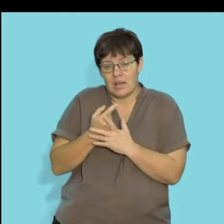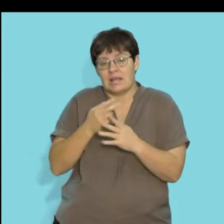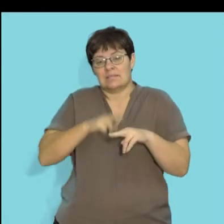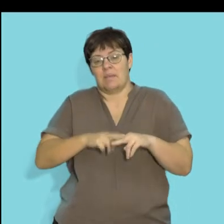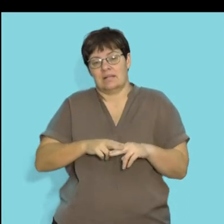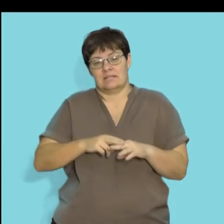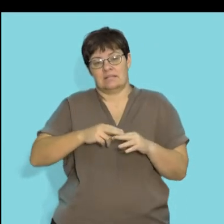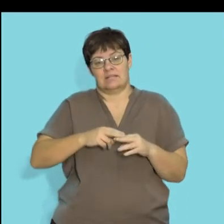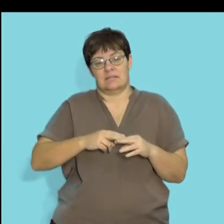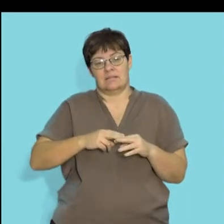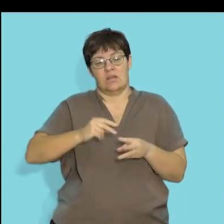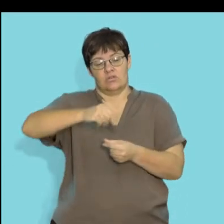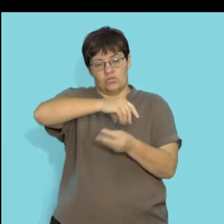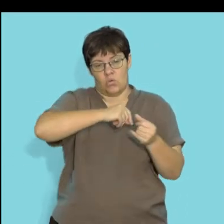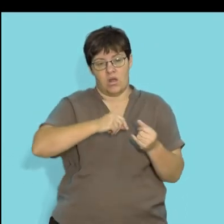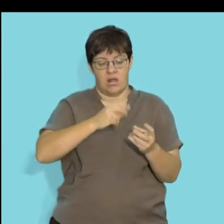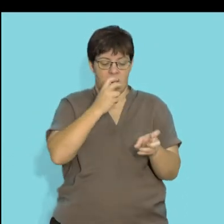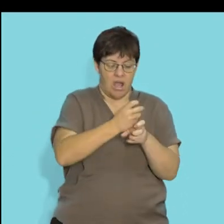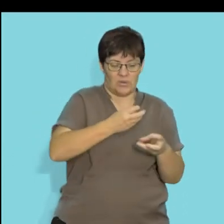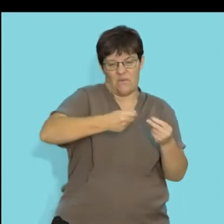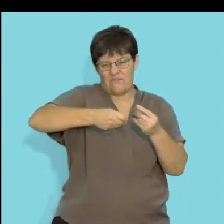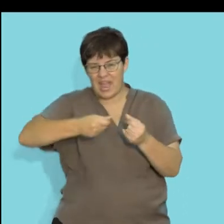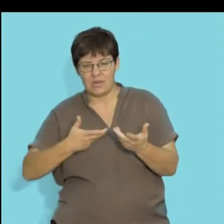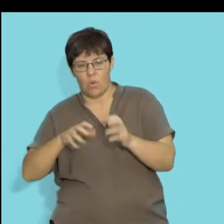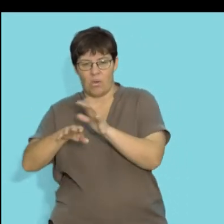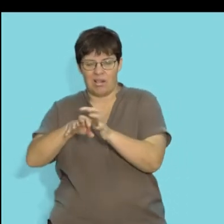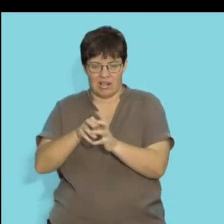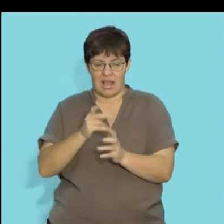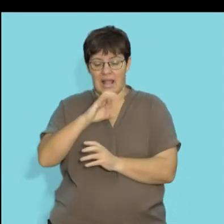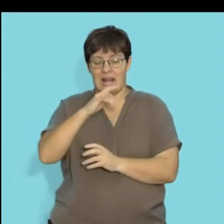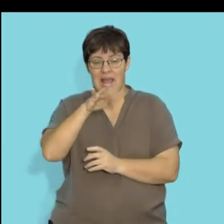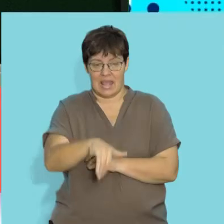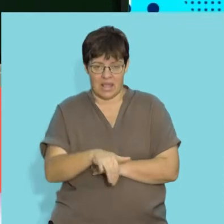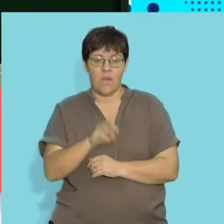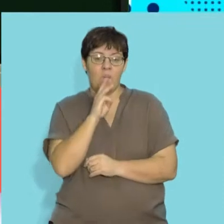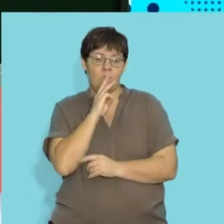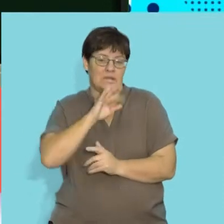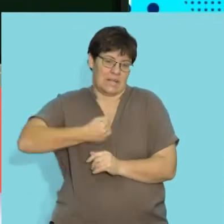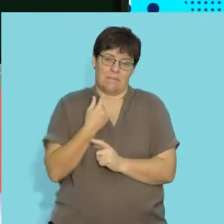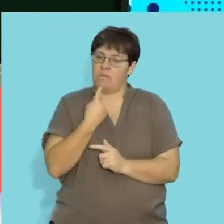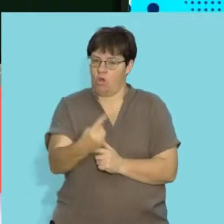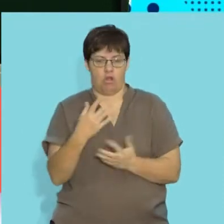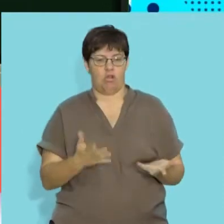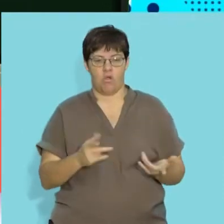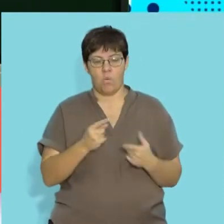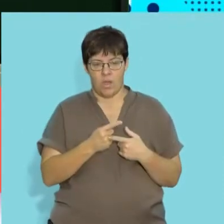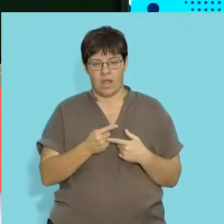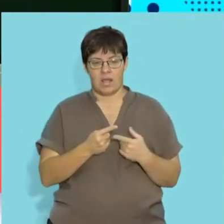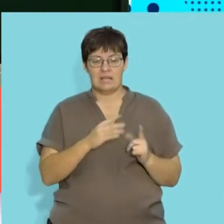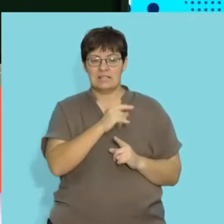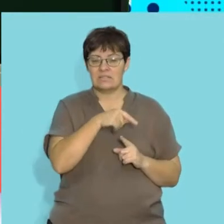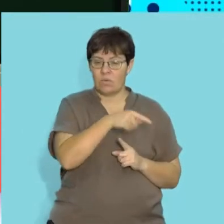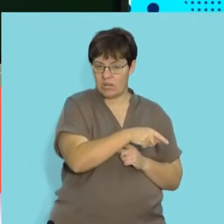on the texture of the soil. And based on that, soil that is made up of clay has a high water retention capacity.